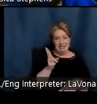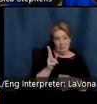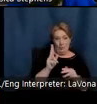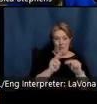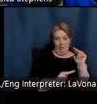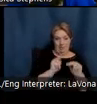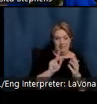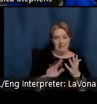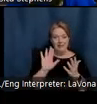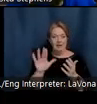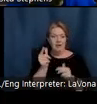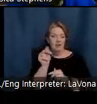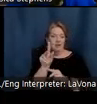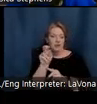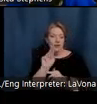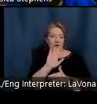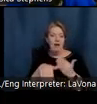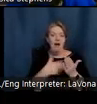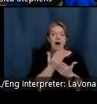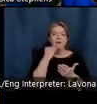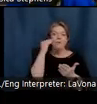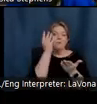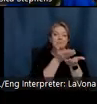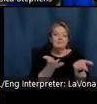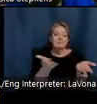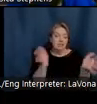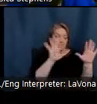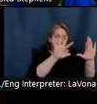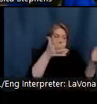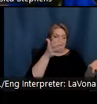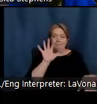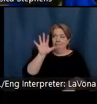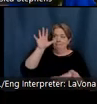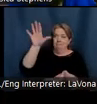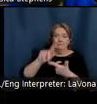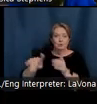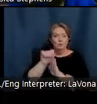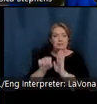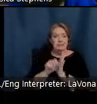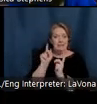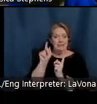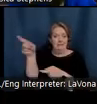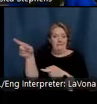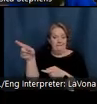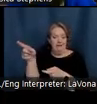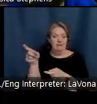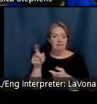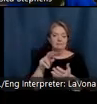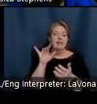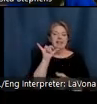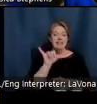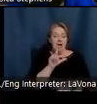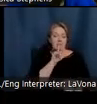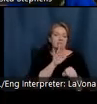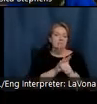her gardens, and all of her home furnishings. By doing this, she ensured the legacy of